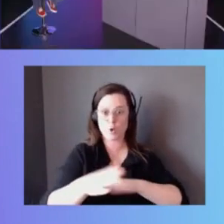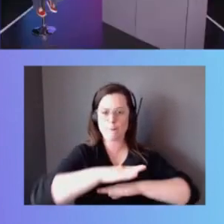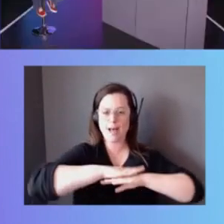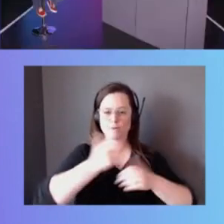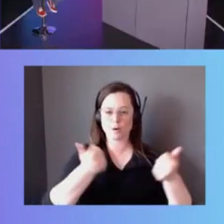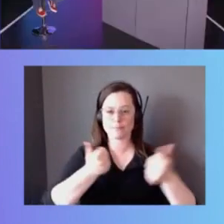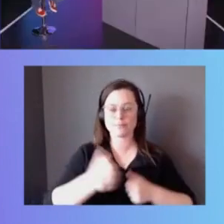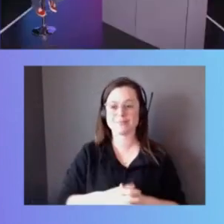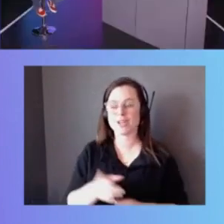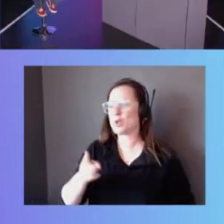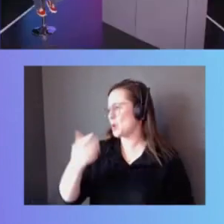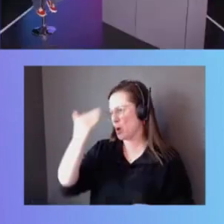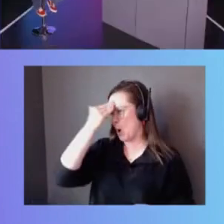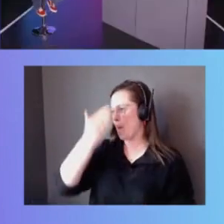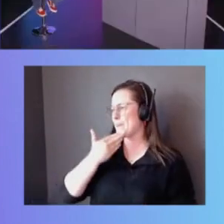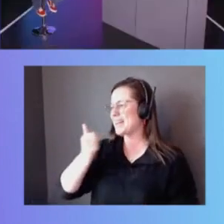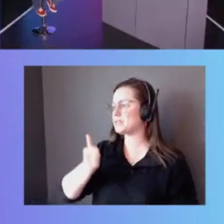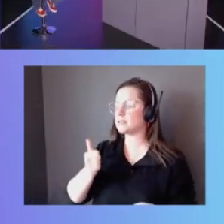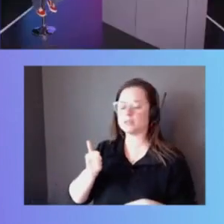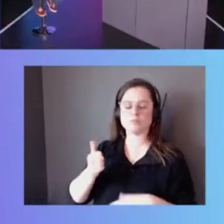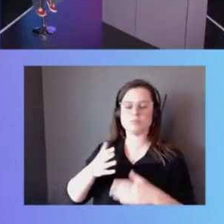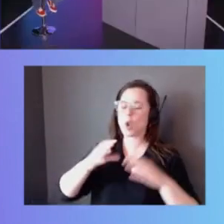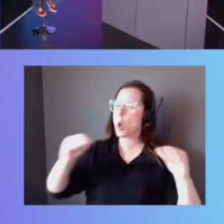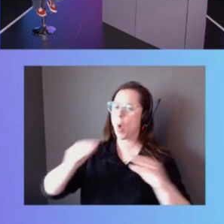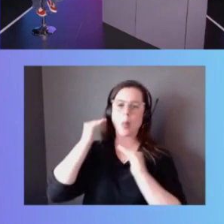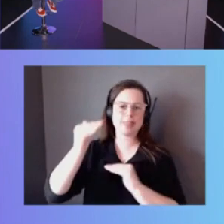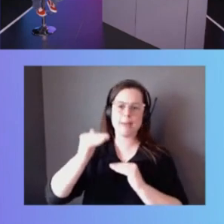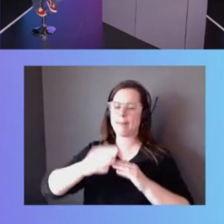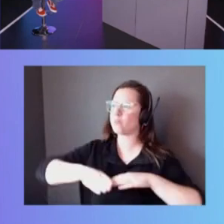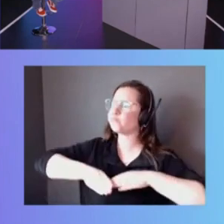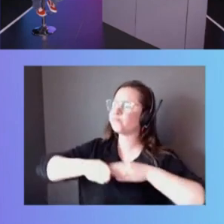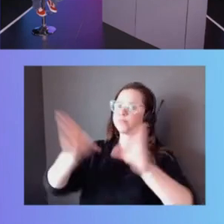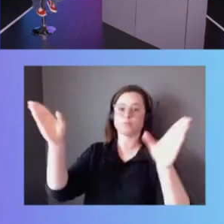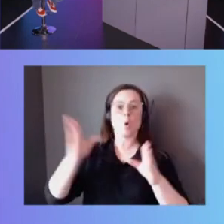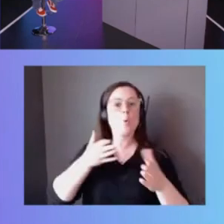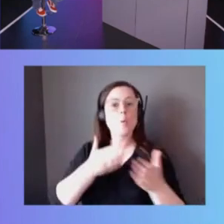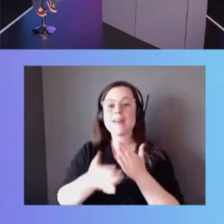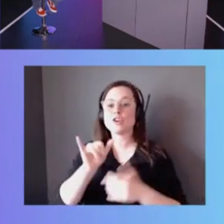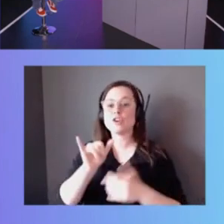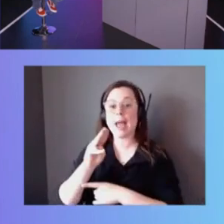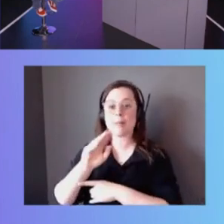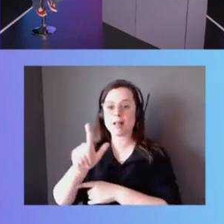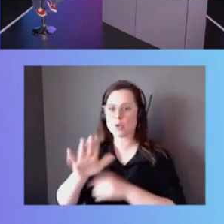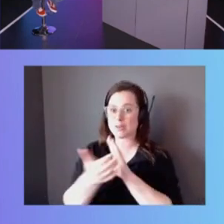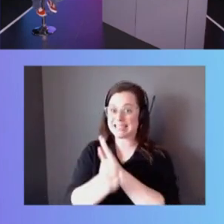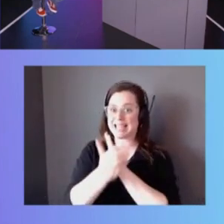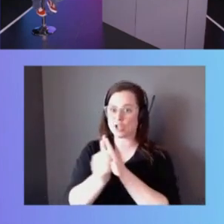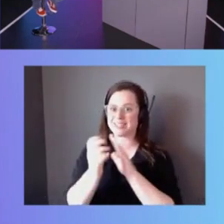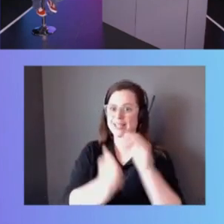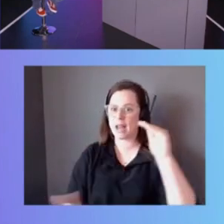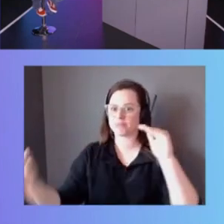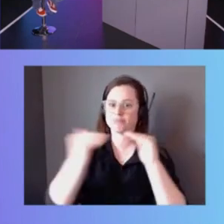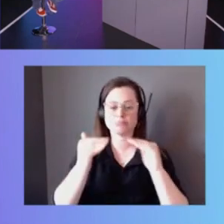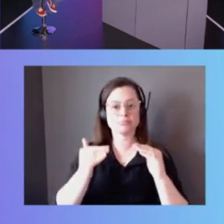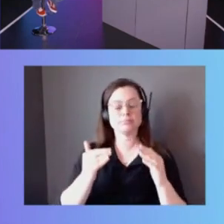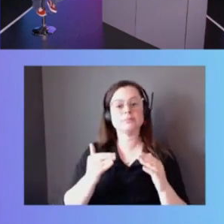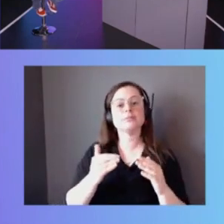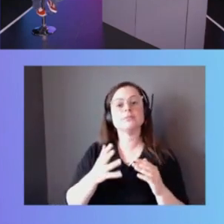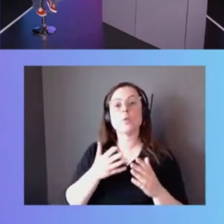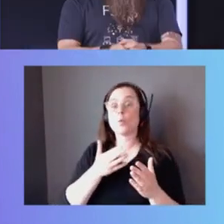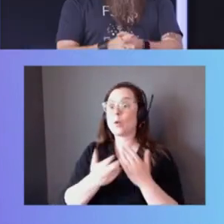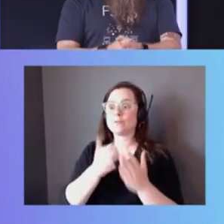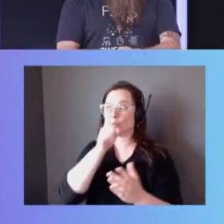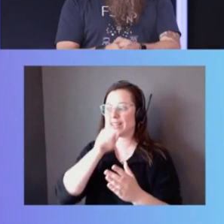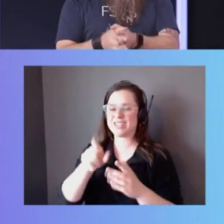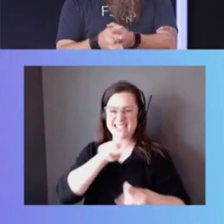this better than anyone. The sky's the limit, right? You, it's, it's to the extent of your YAML skills. Yeah. It's to the extent of, you really have to ask